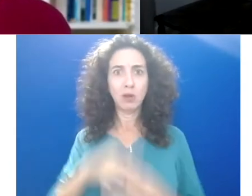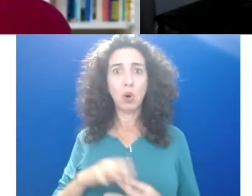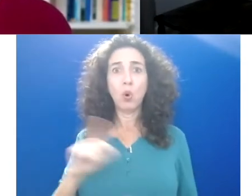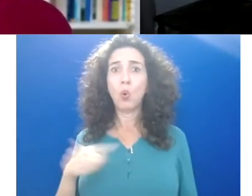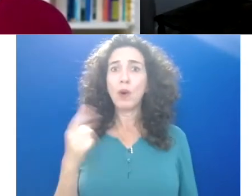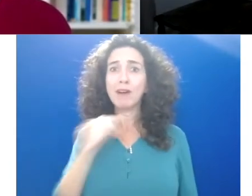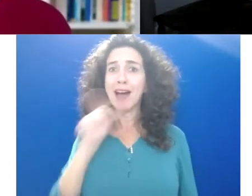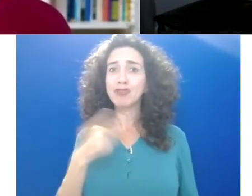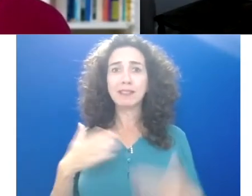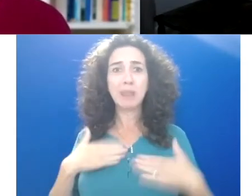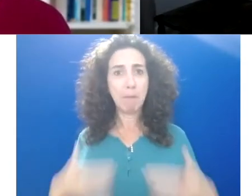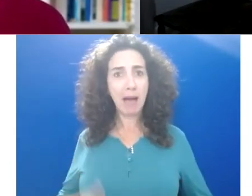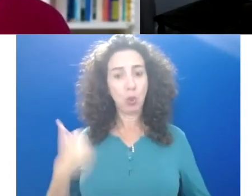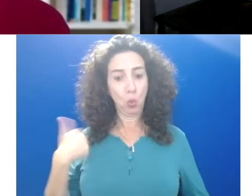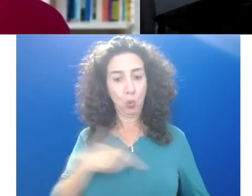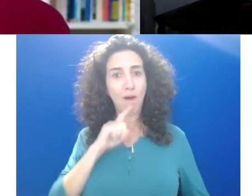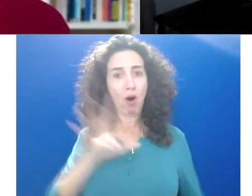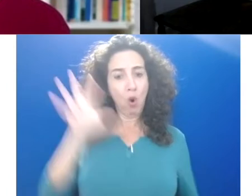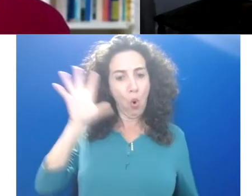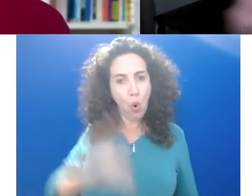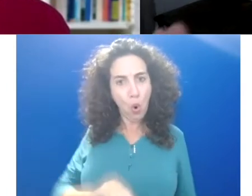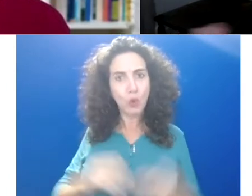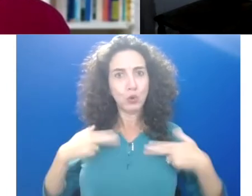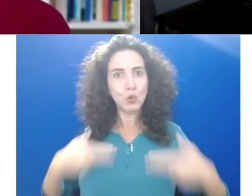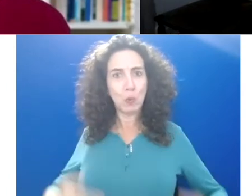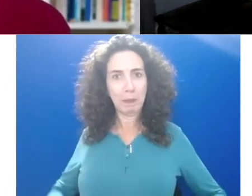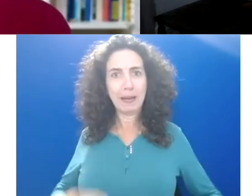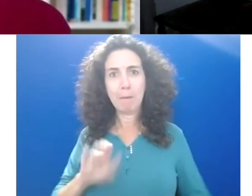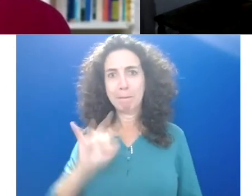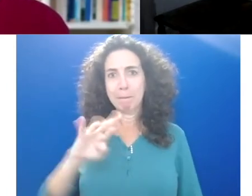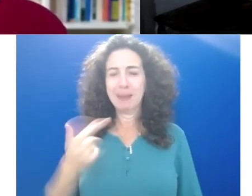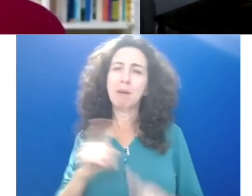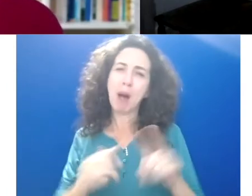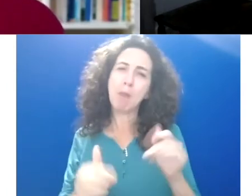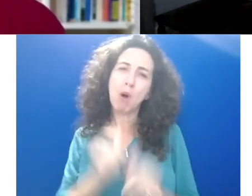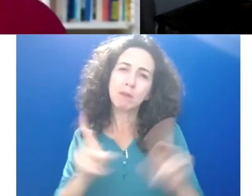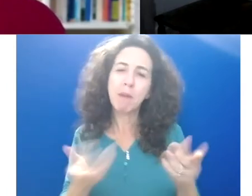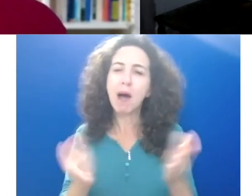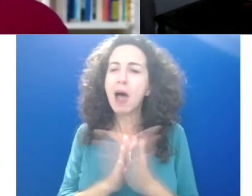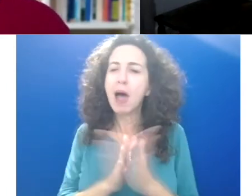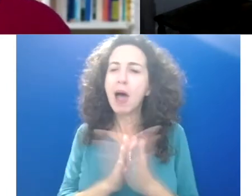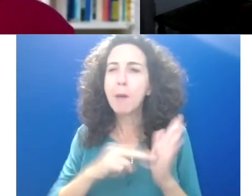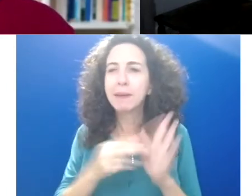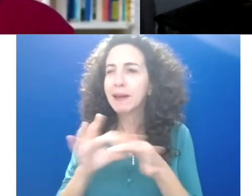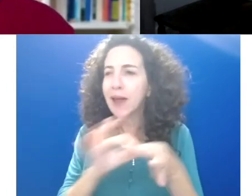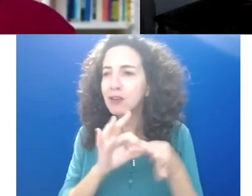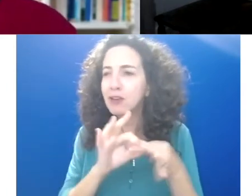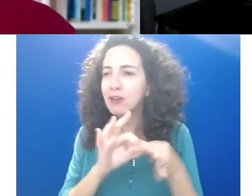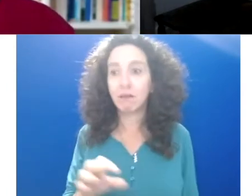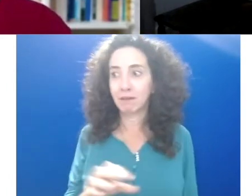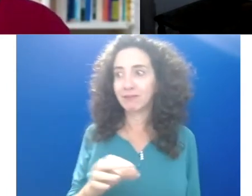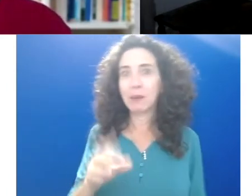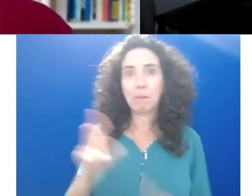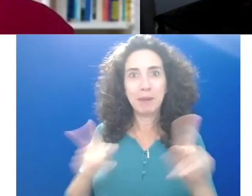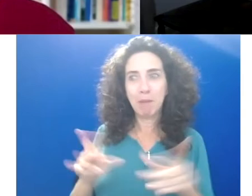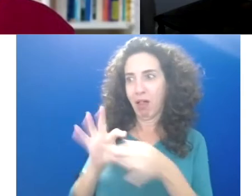In the vast majority of examples people shared with me, though, the connection was with another human being, which was very interesting. And that was true for introverts, too, which I feel I should